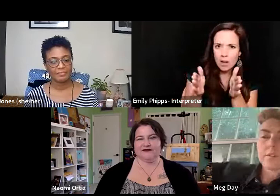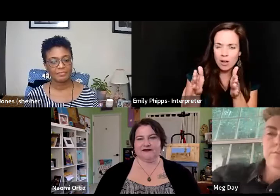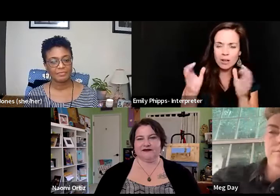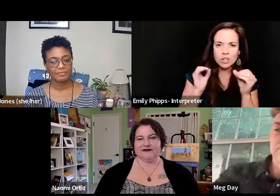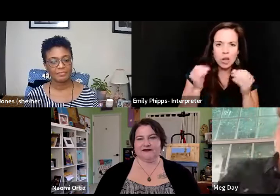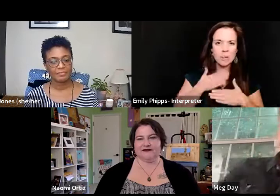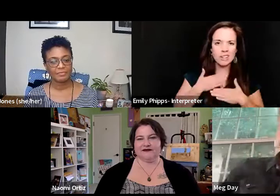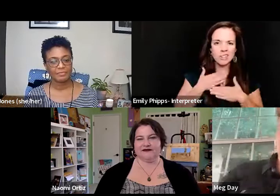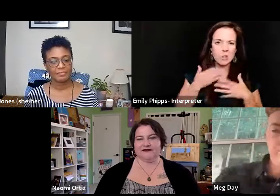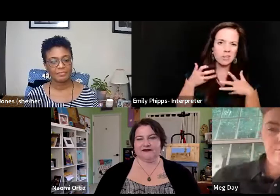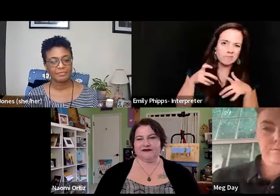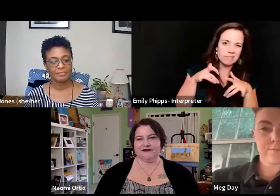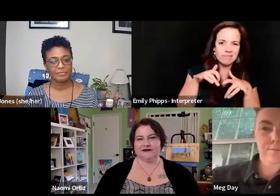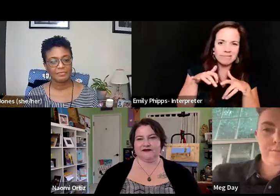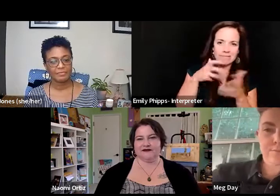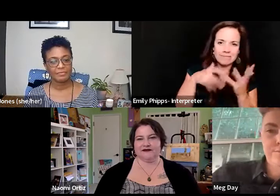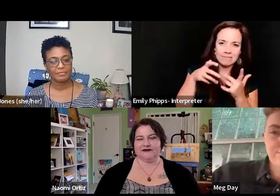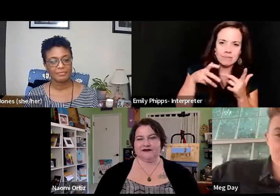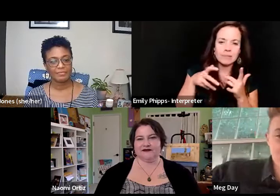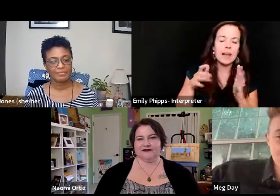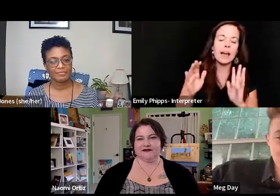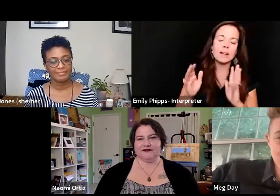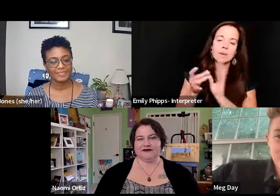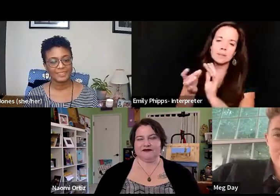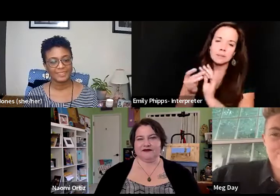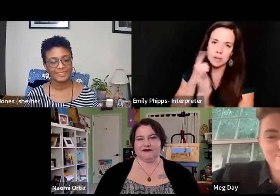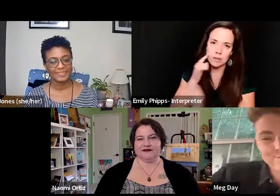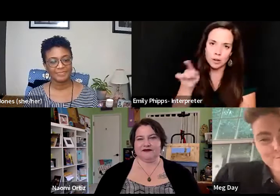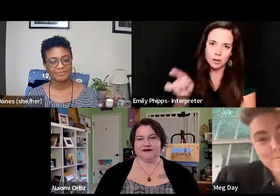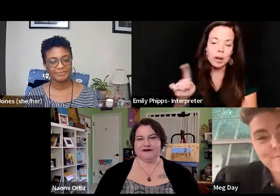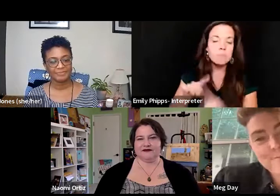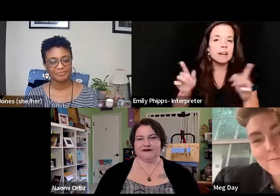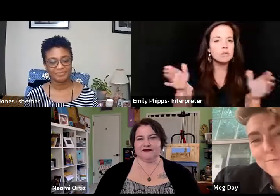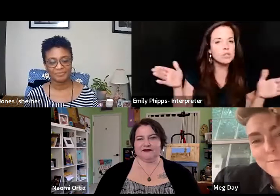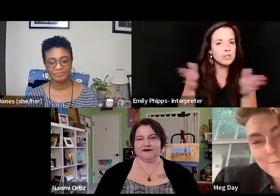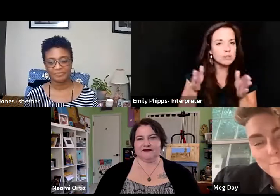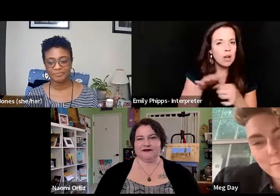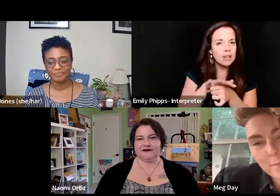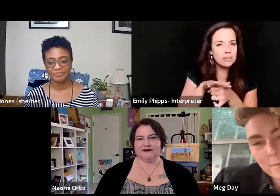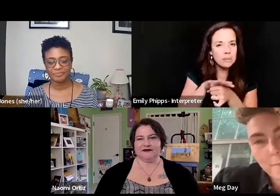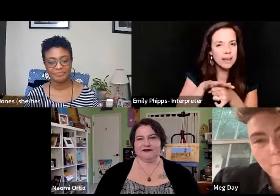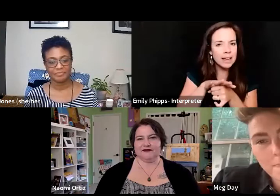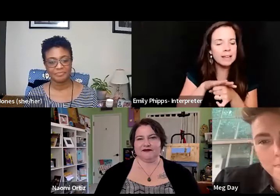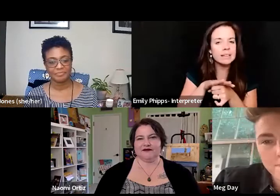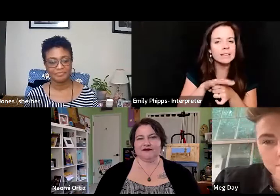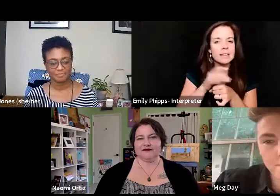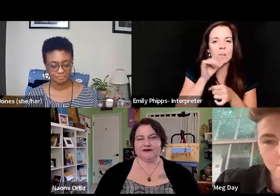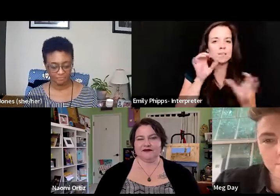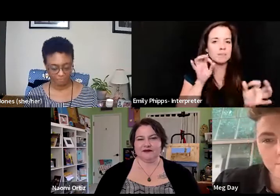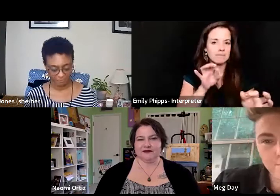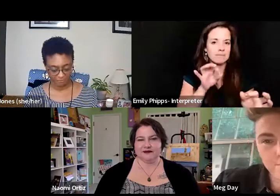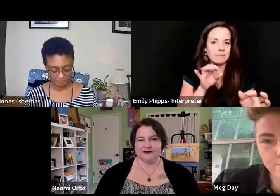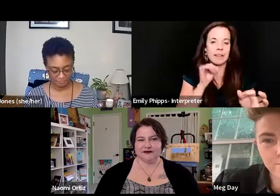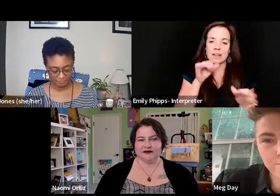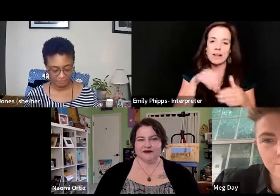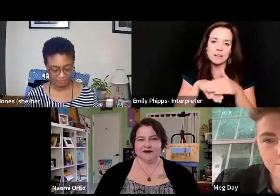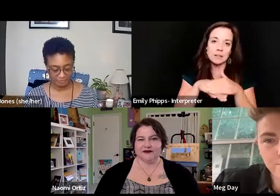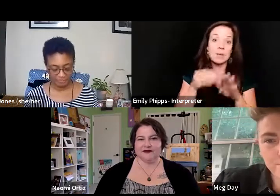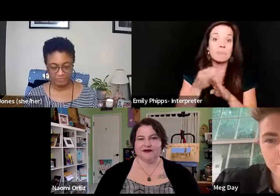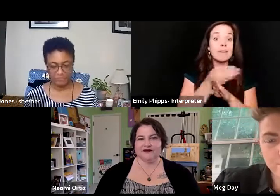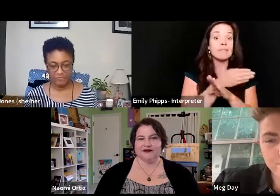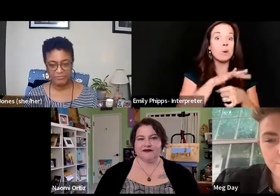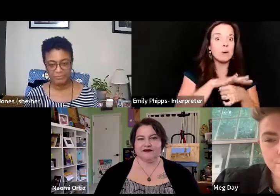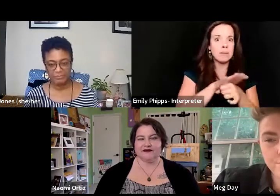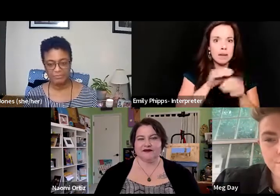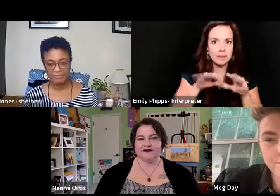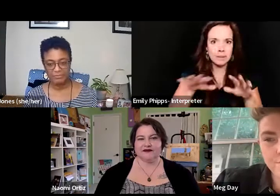enjoyed cramming in there. mean, I'm putting words in her mouth, but like, it was a small space that wasn't ideal, let alone accessible for events before the pandemic. And now